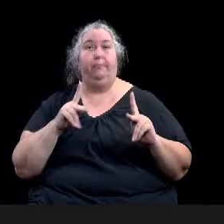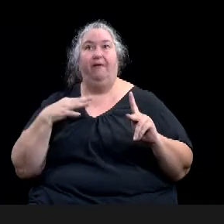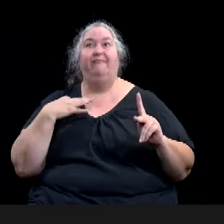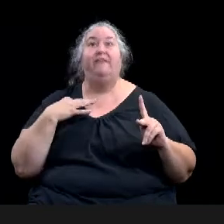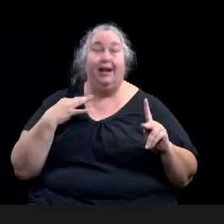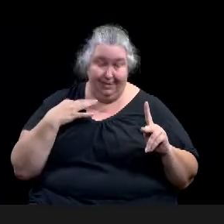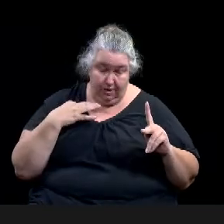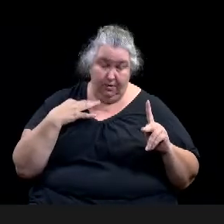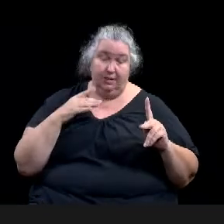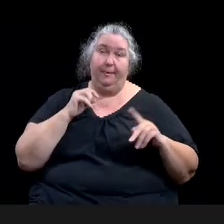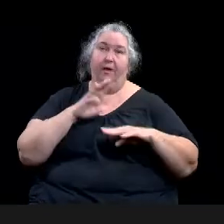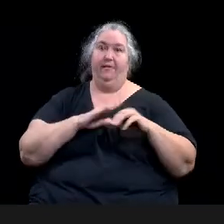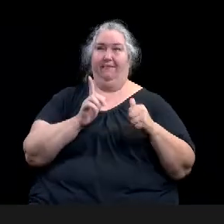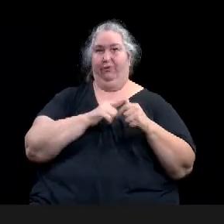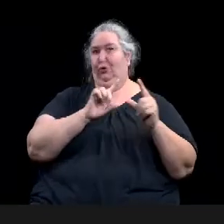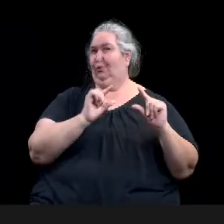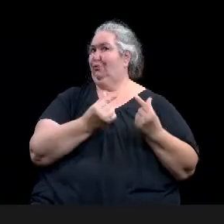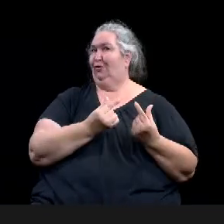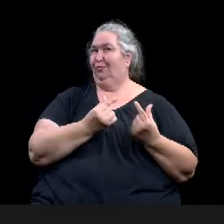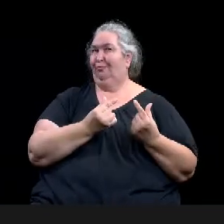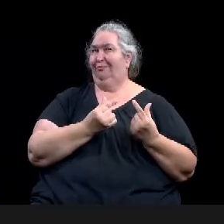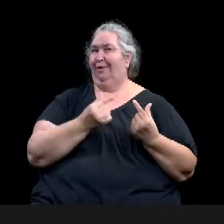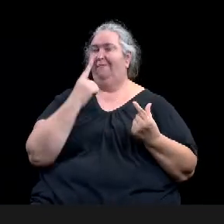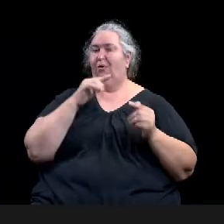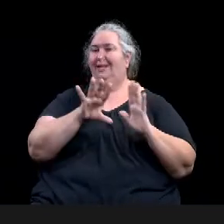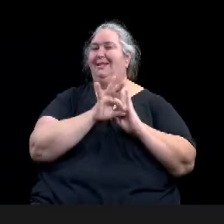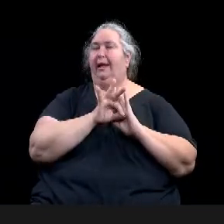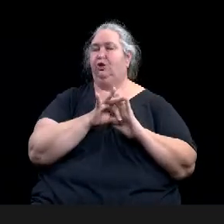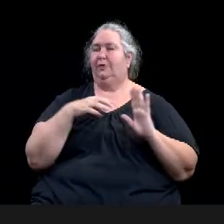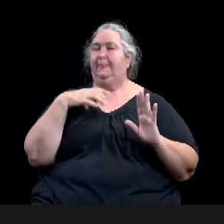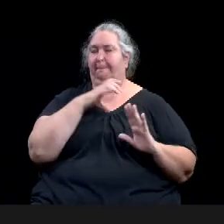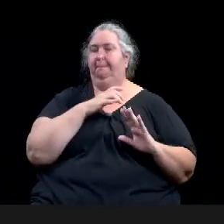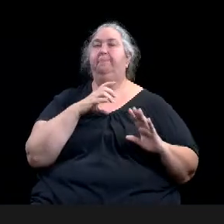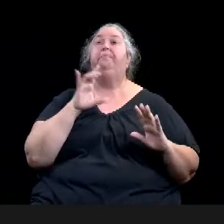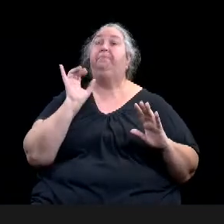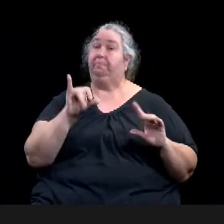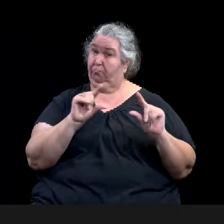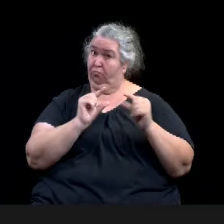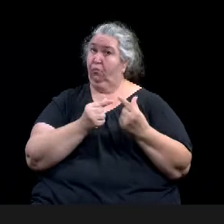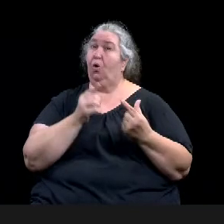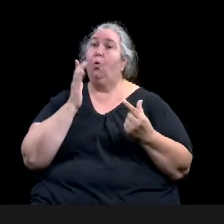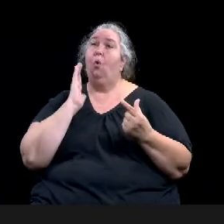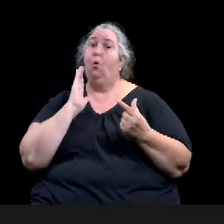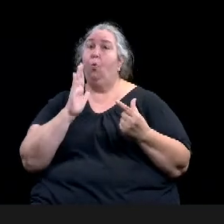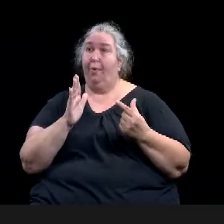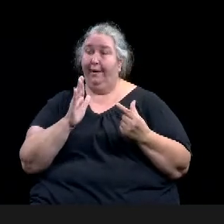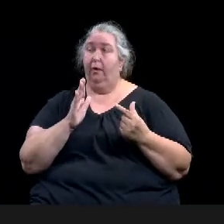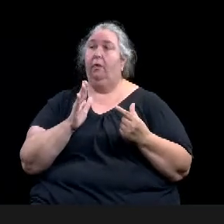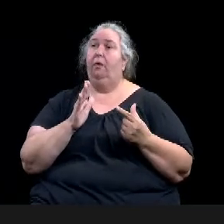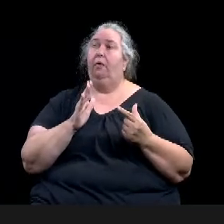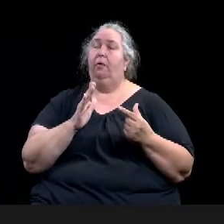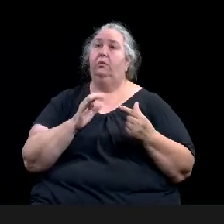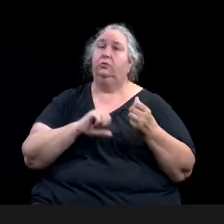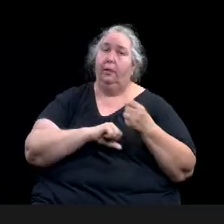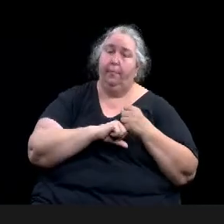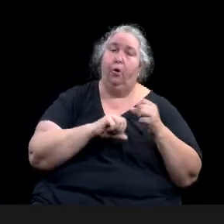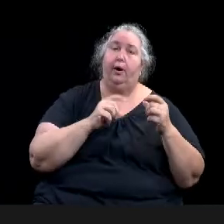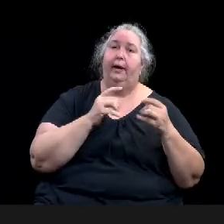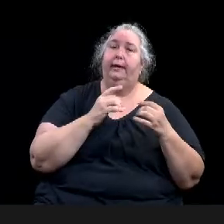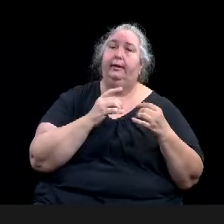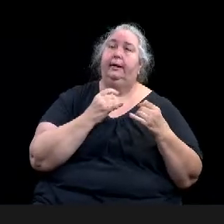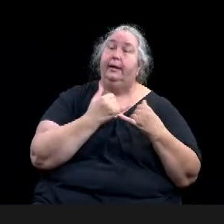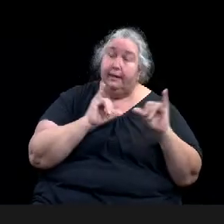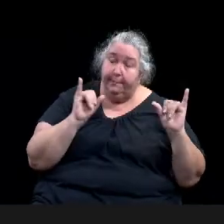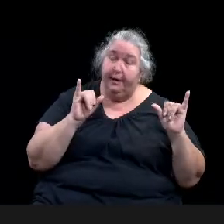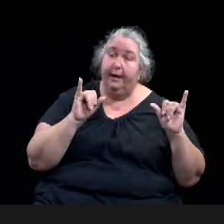and then come together and, and score collectively to make a recommendation to the city manager for the projects that we believe should get